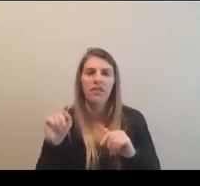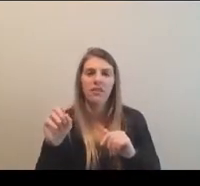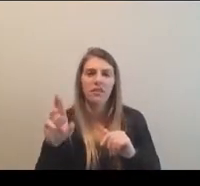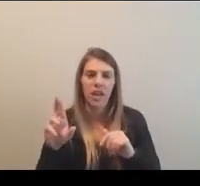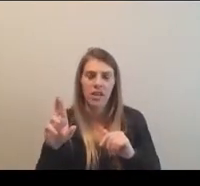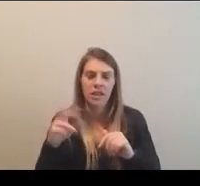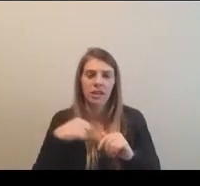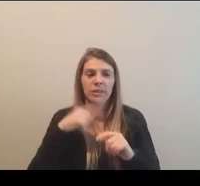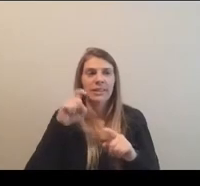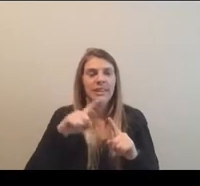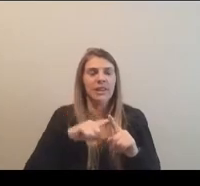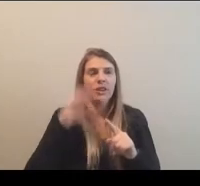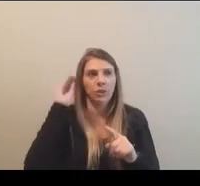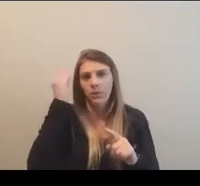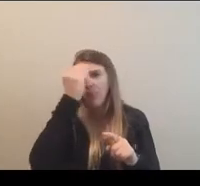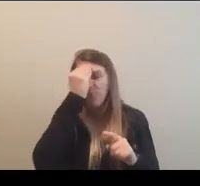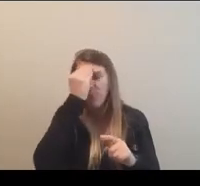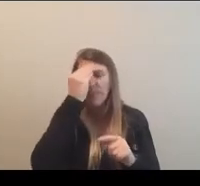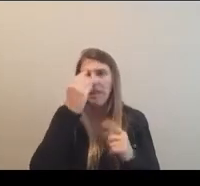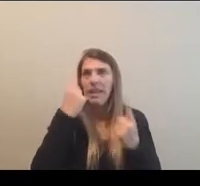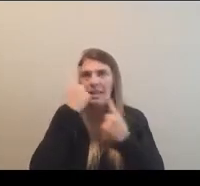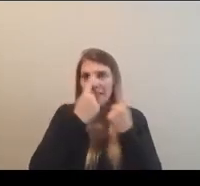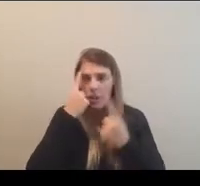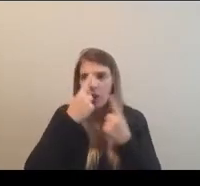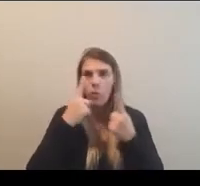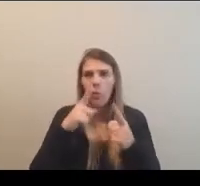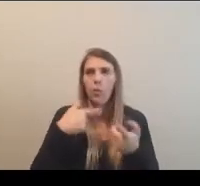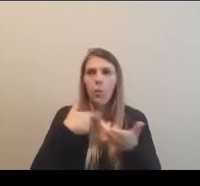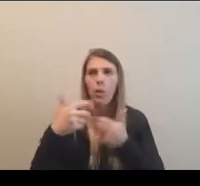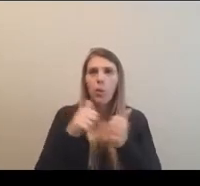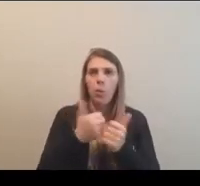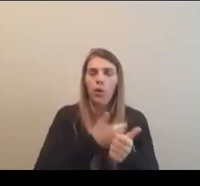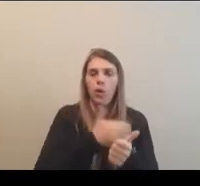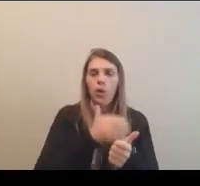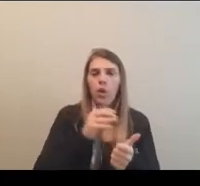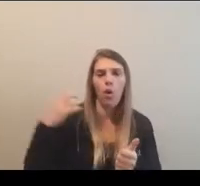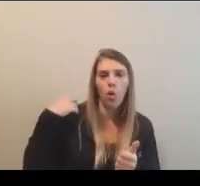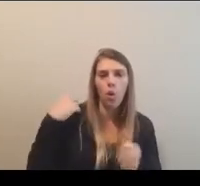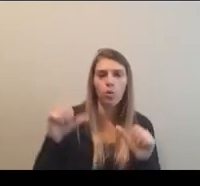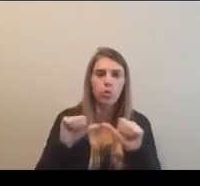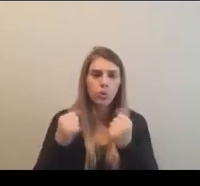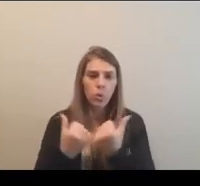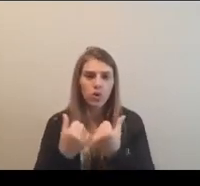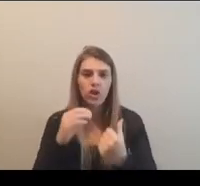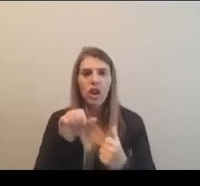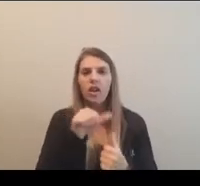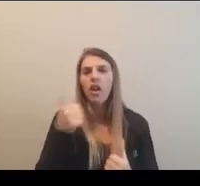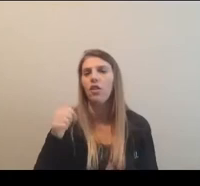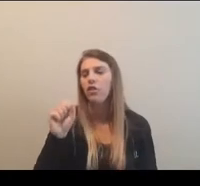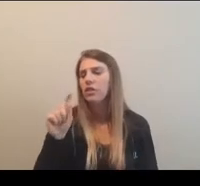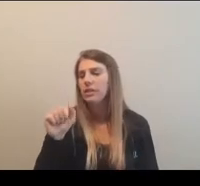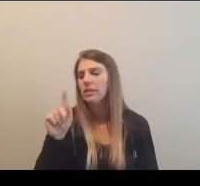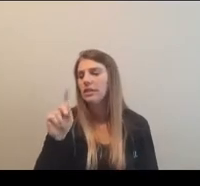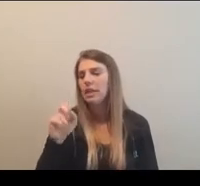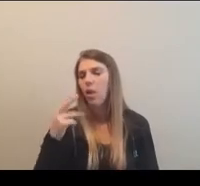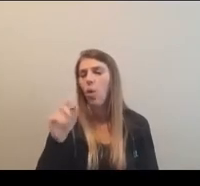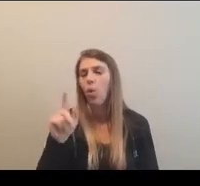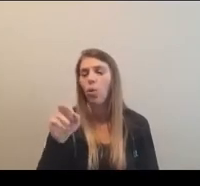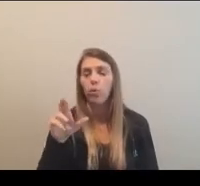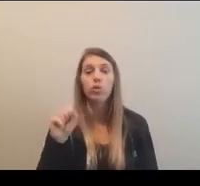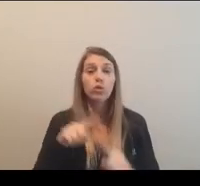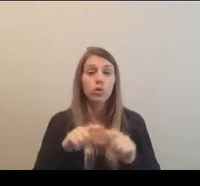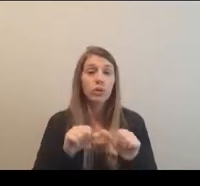consciously consider as we work with our coaches associations and other stakeholders in this, um, to continue to